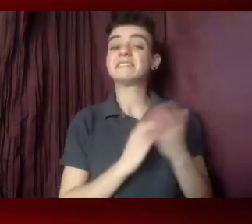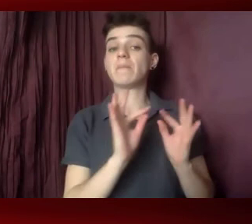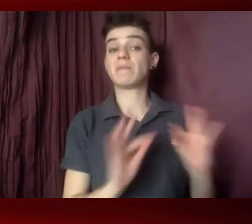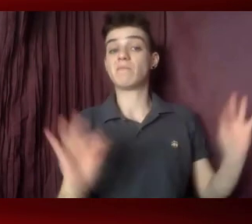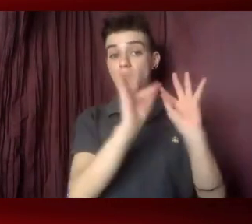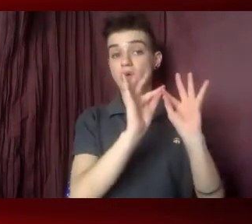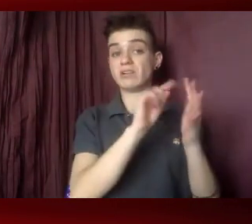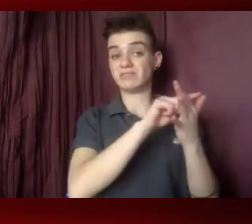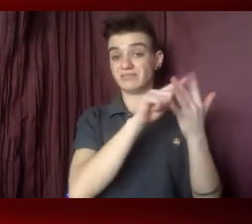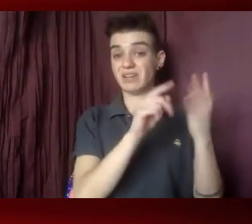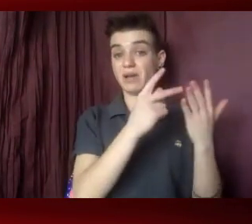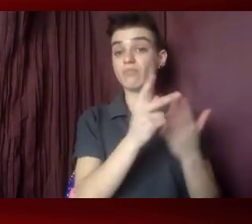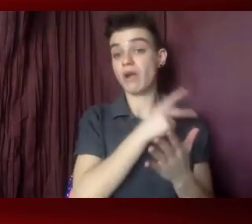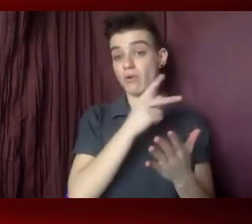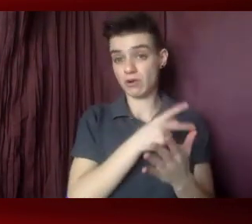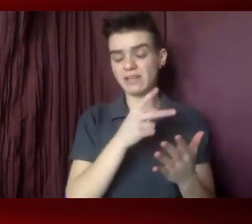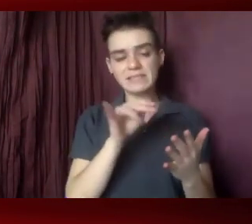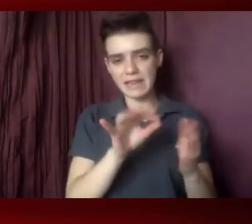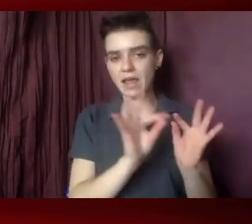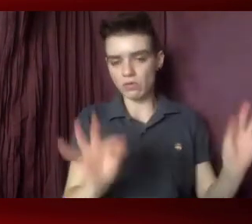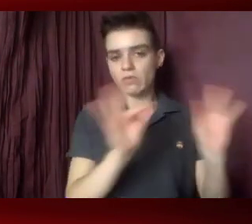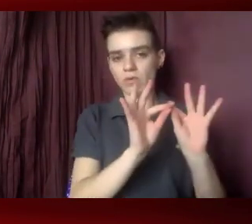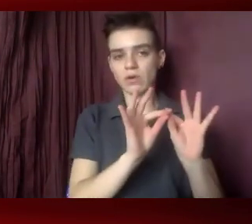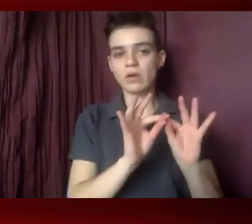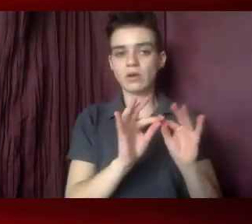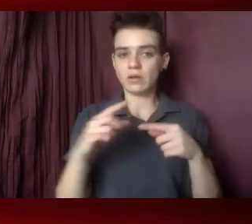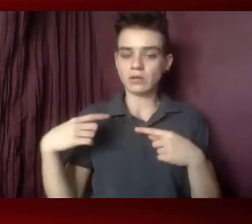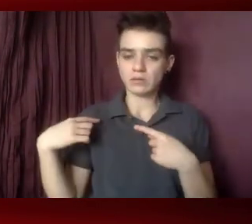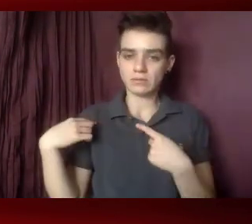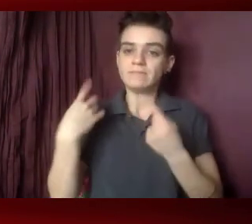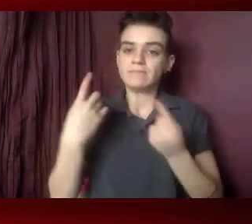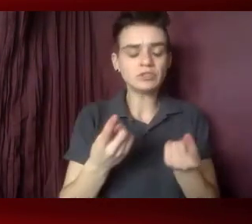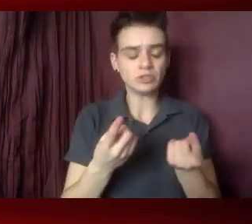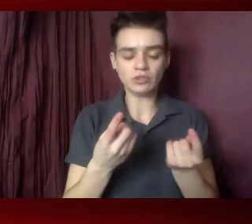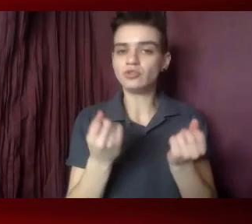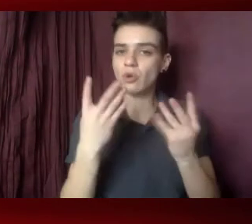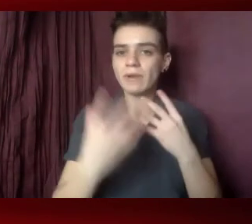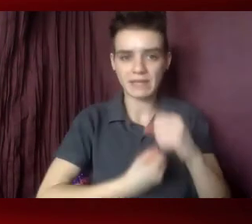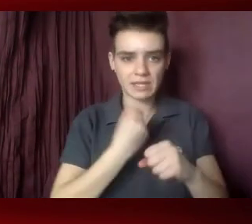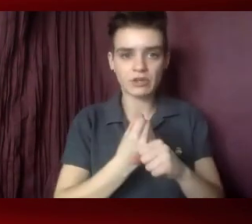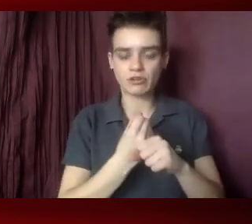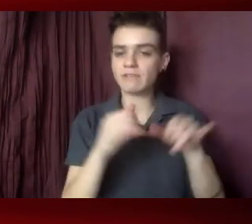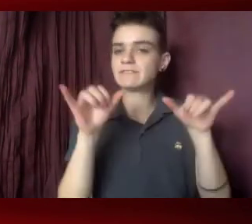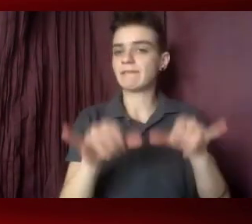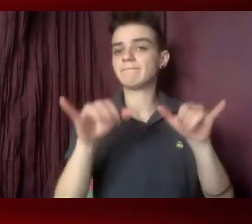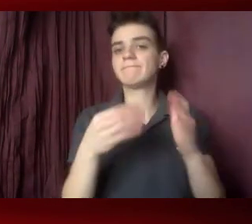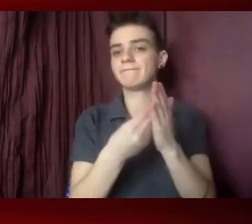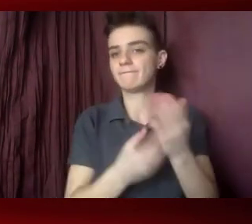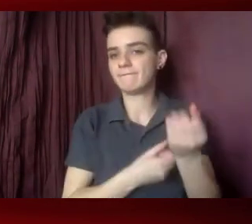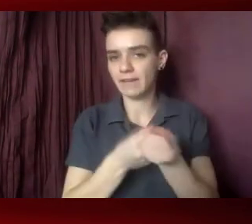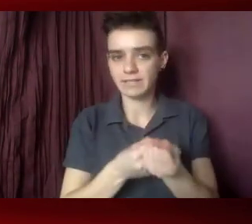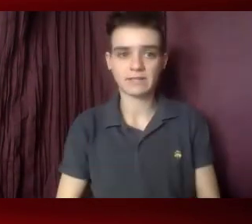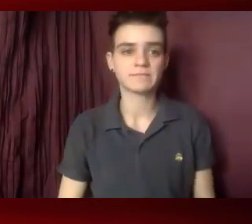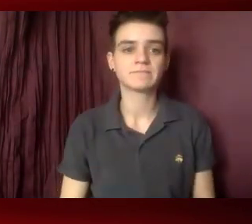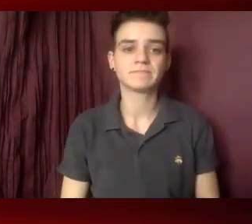that are critical after years and years of level funding. So the pair of last resort for the